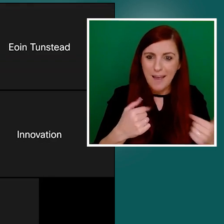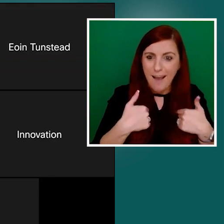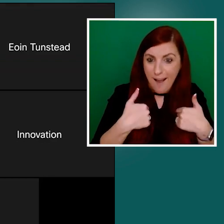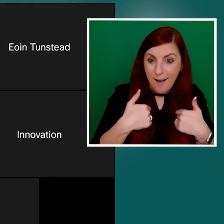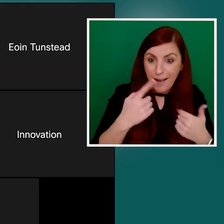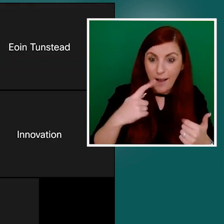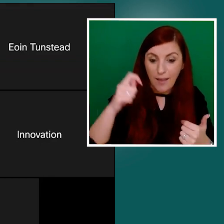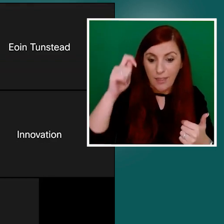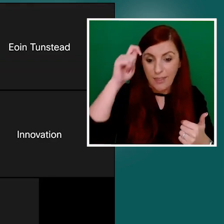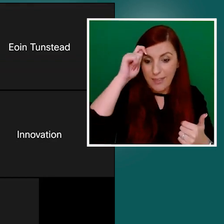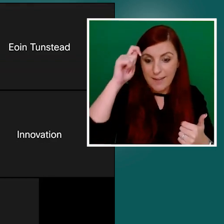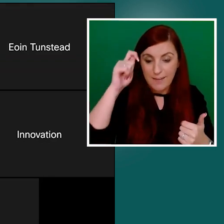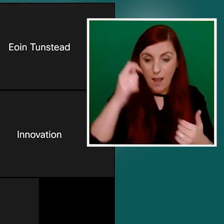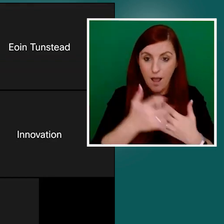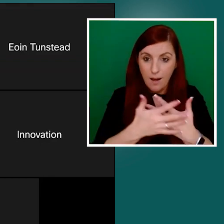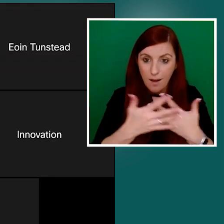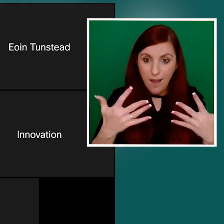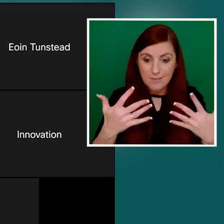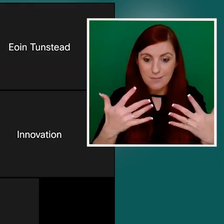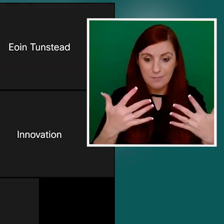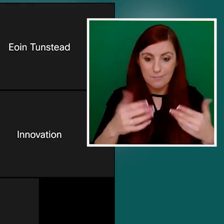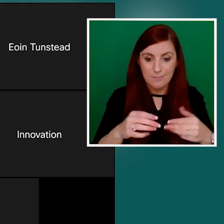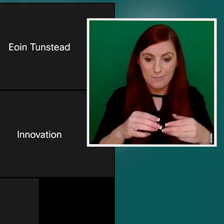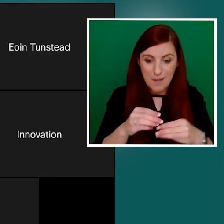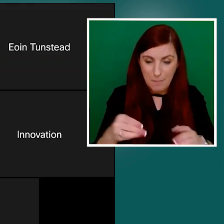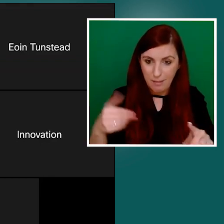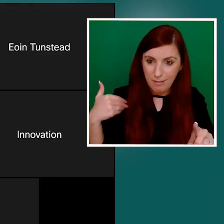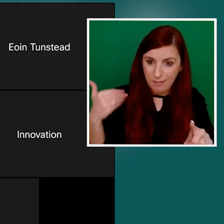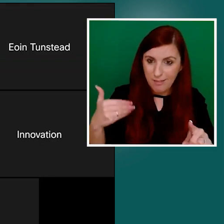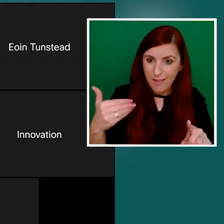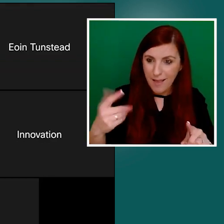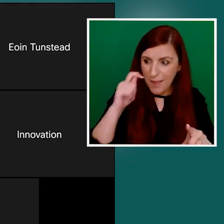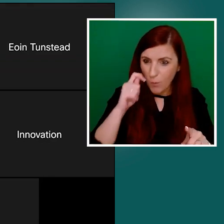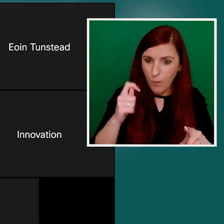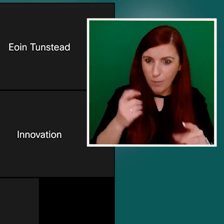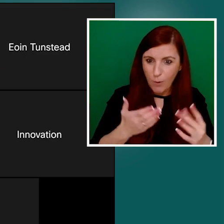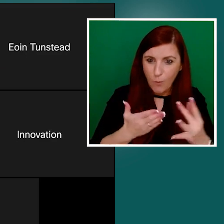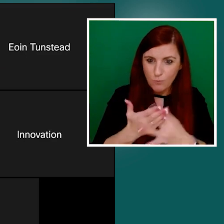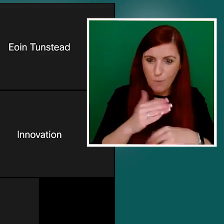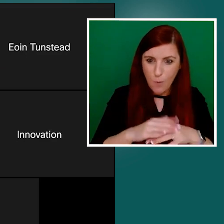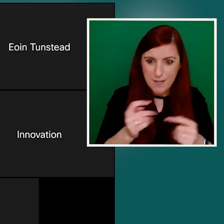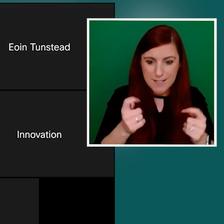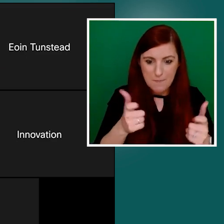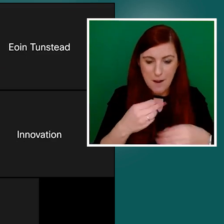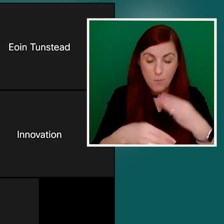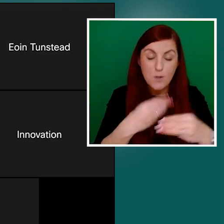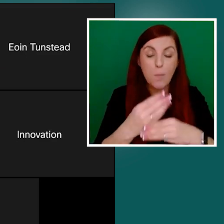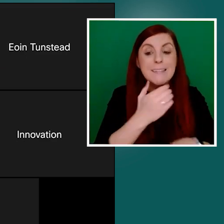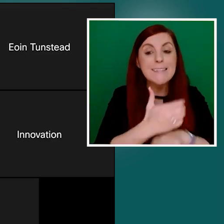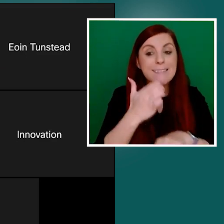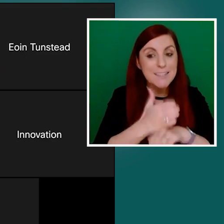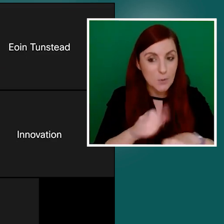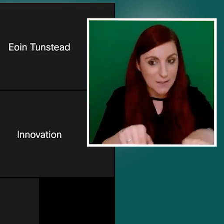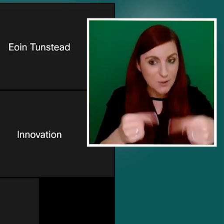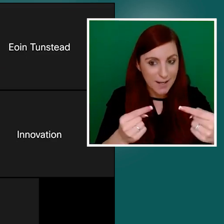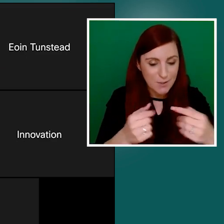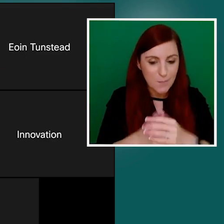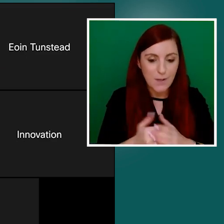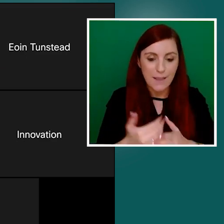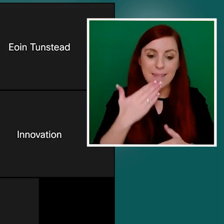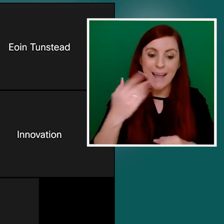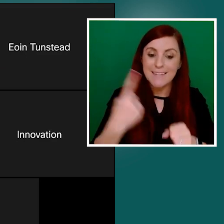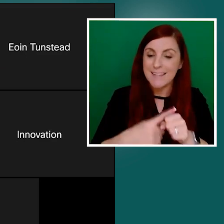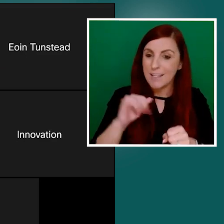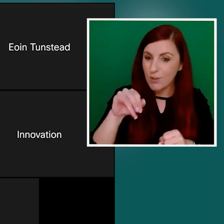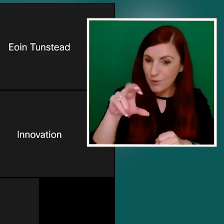in that, but it's an ongoing battle, as I say. So thanks again to yourself, James. As I said, you've very much teed up, I think, our next speaker, Colleen